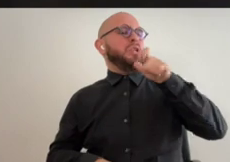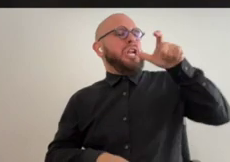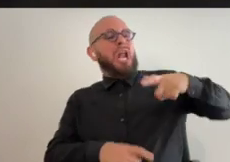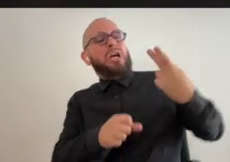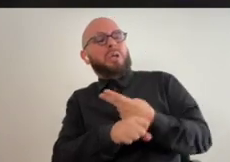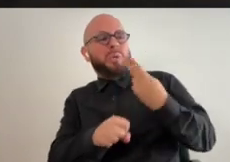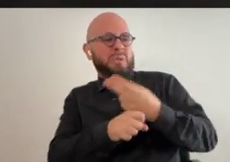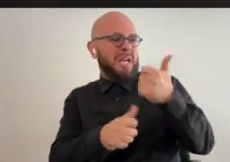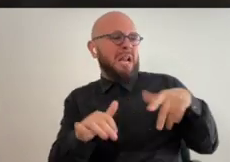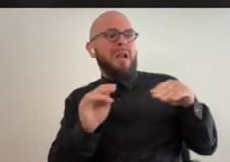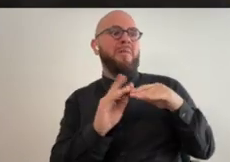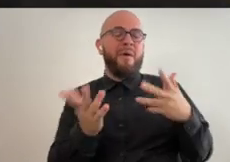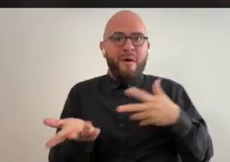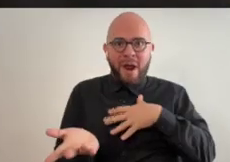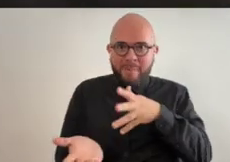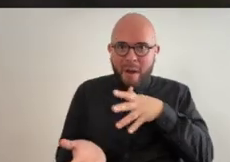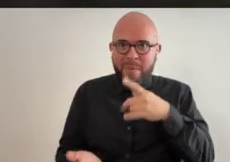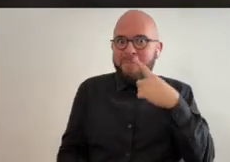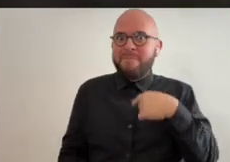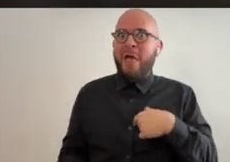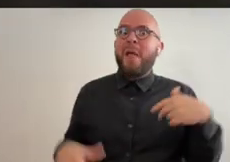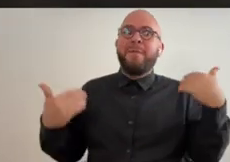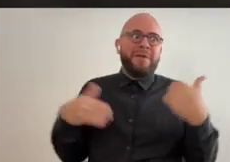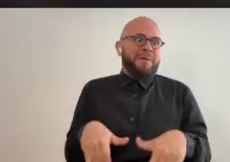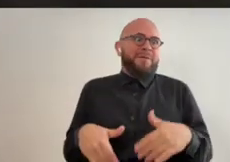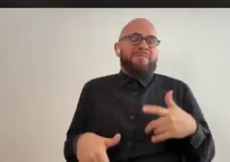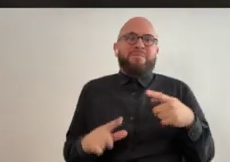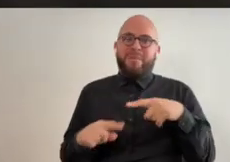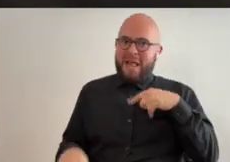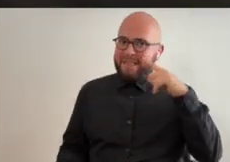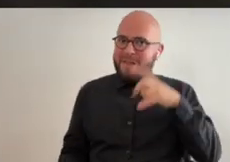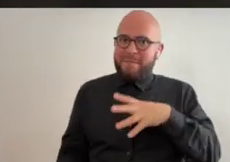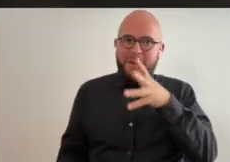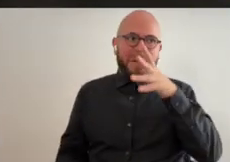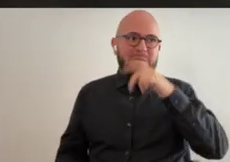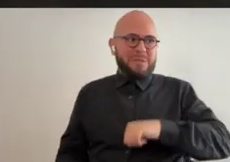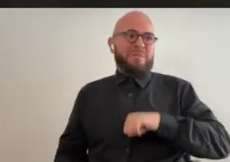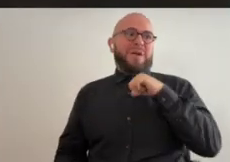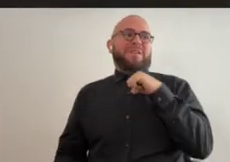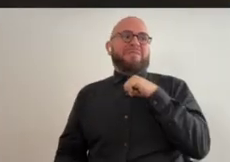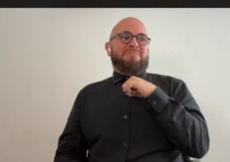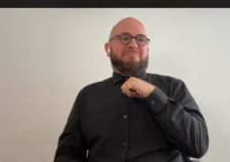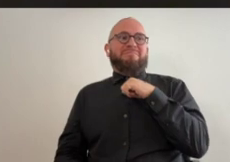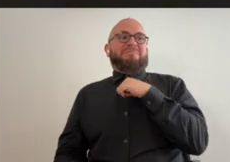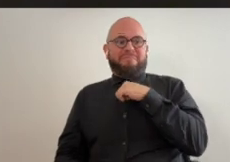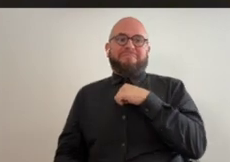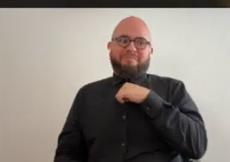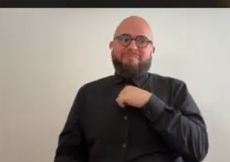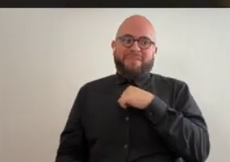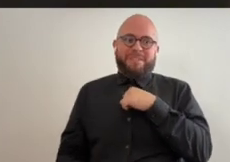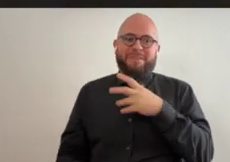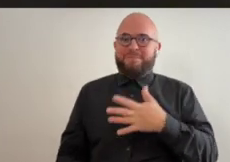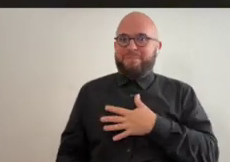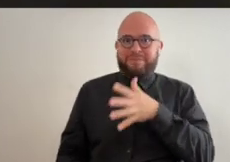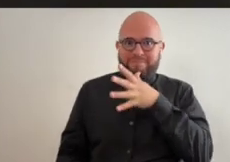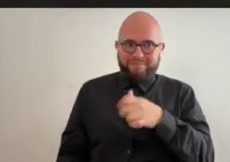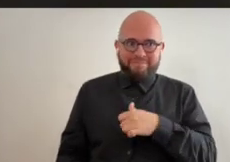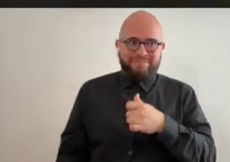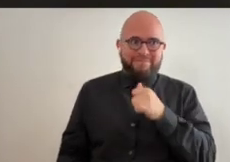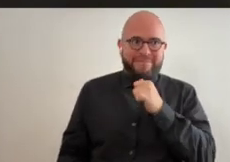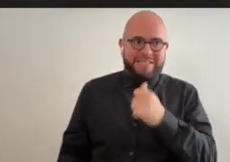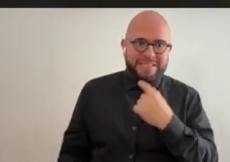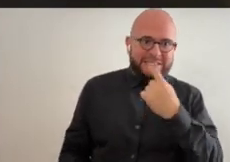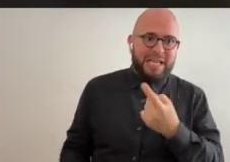disabled you shouldn't be using that and like i told my mom told me that but i think she was kind of proud like